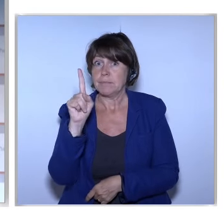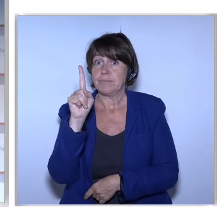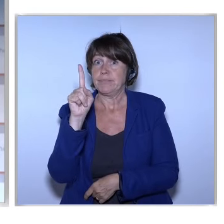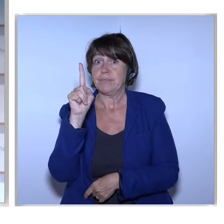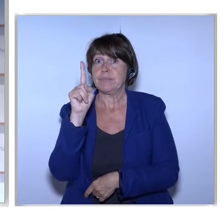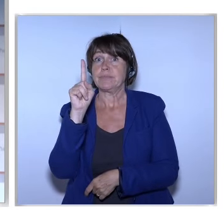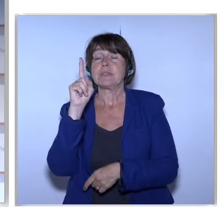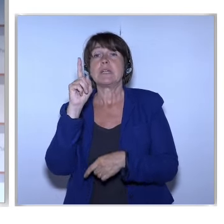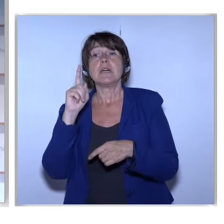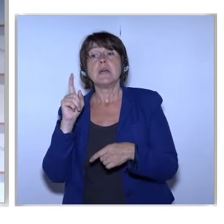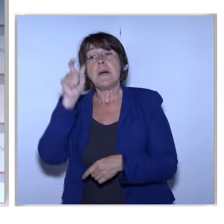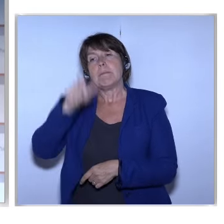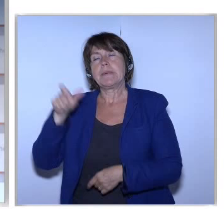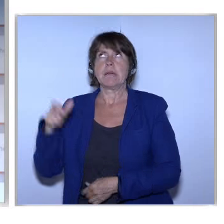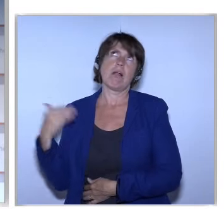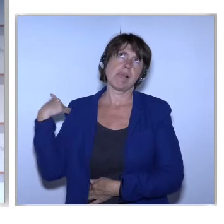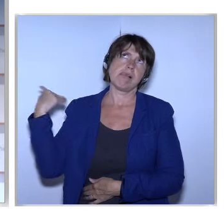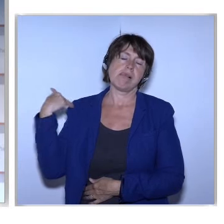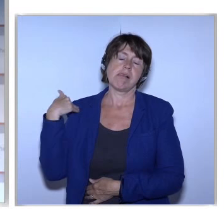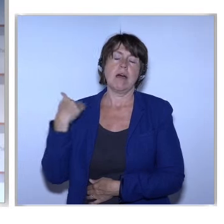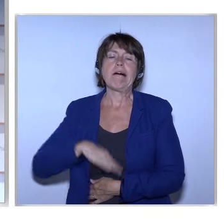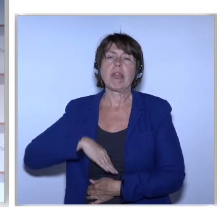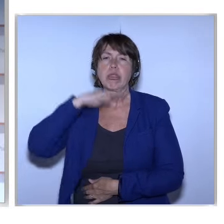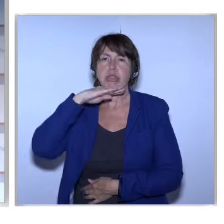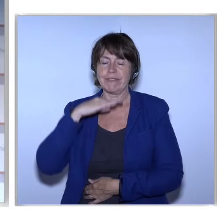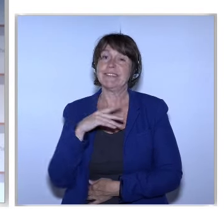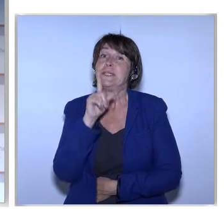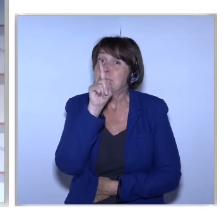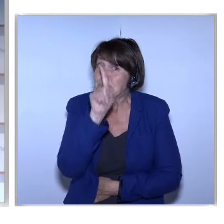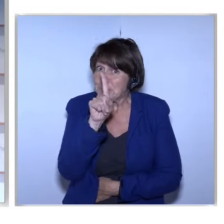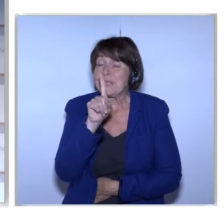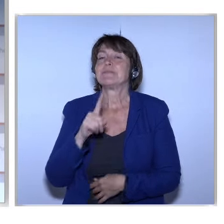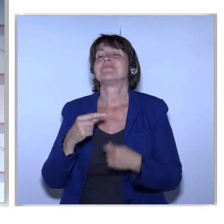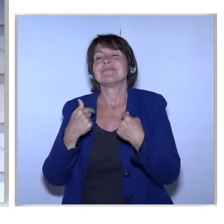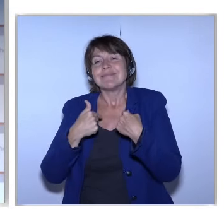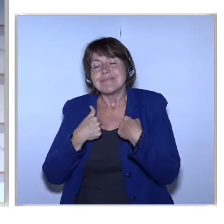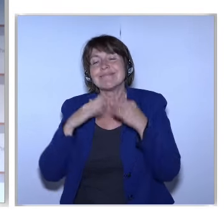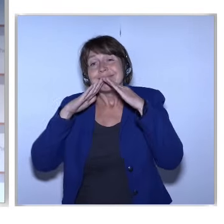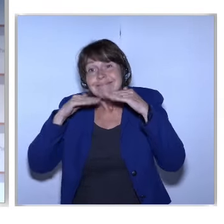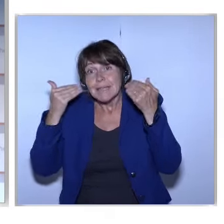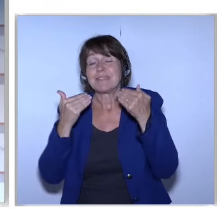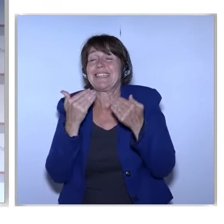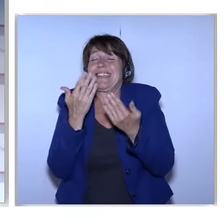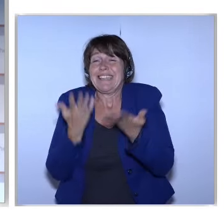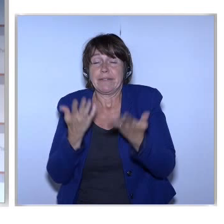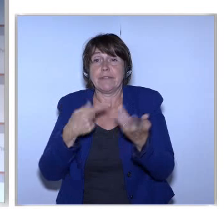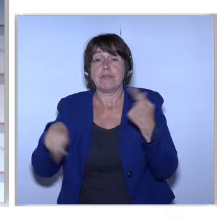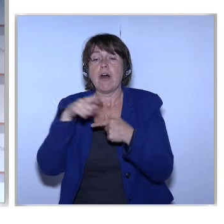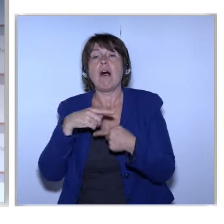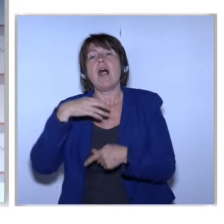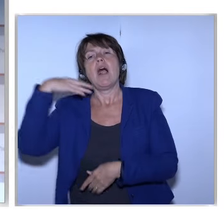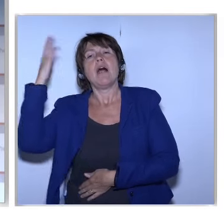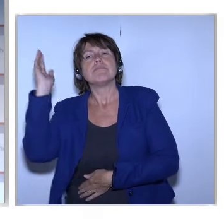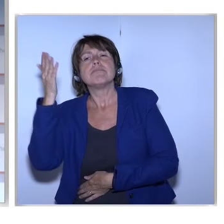Apart From The Fact That People Get Tired Of Listening To Me I'd Be Happier That These Speeches Are Just No Longer Possible